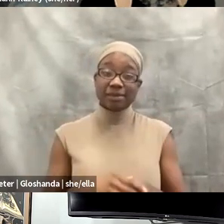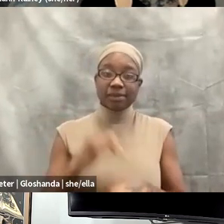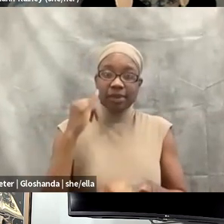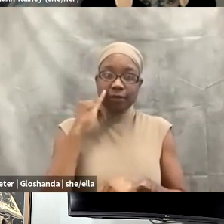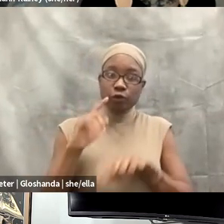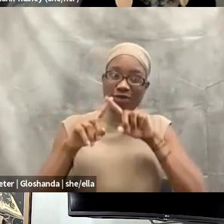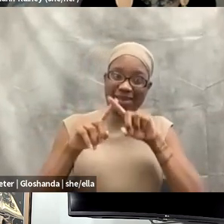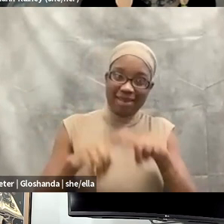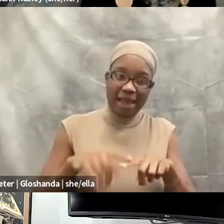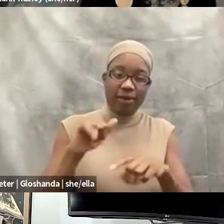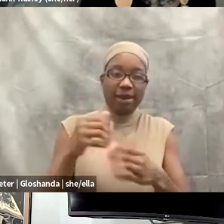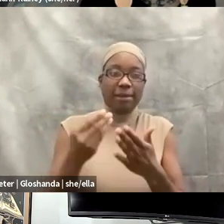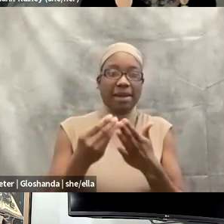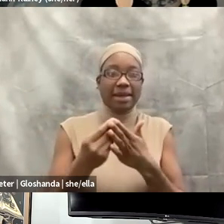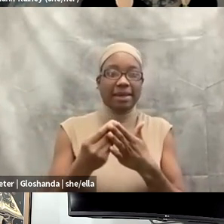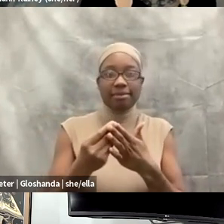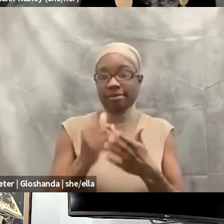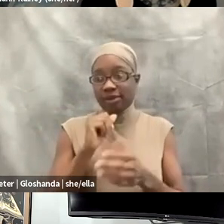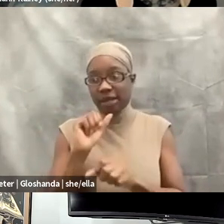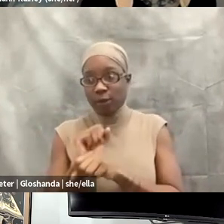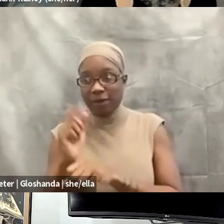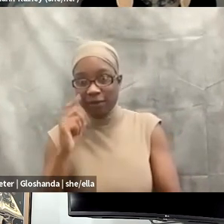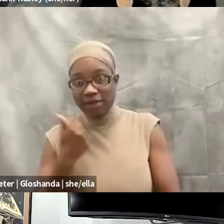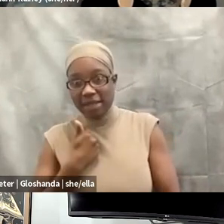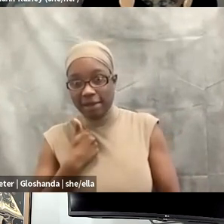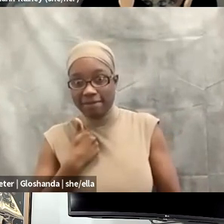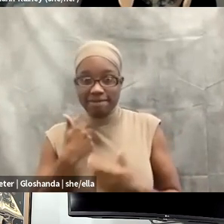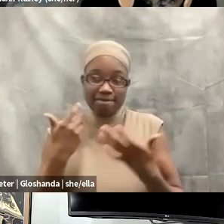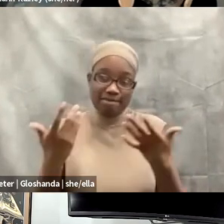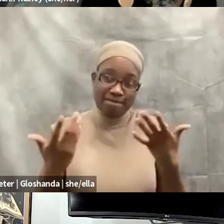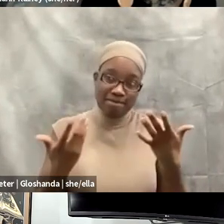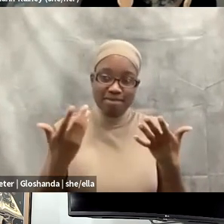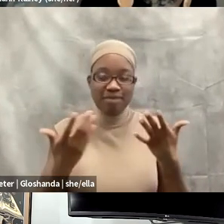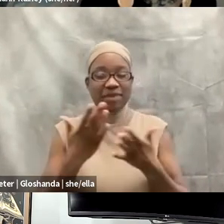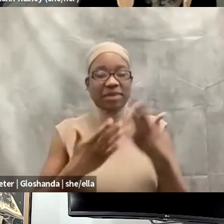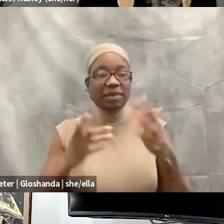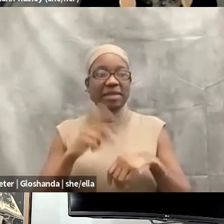and you're not working for yourself, you do that.